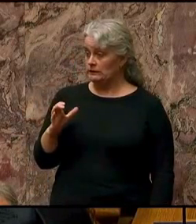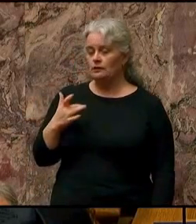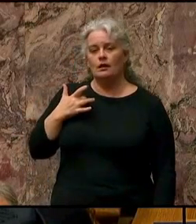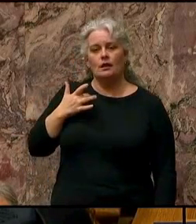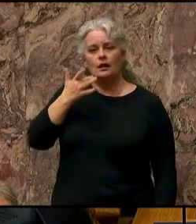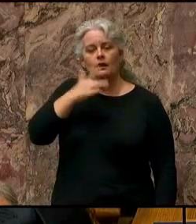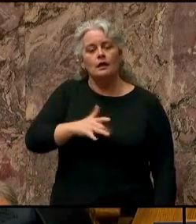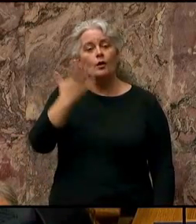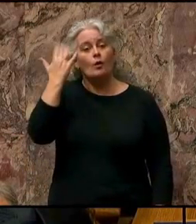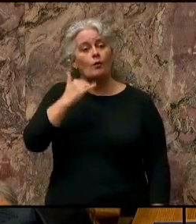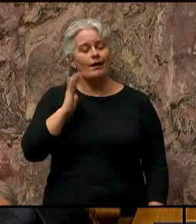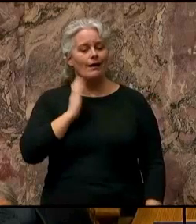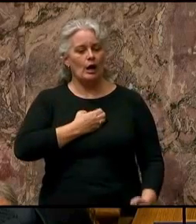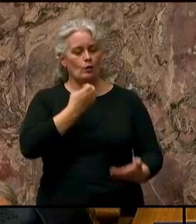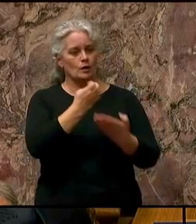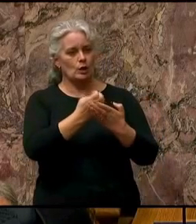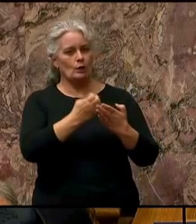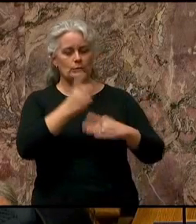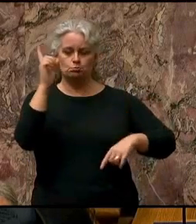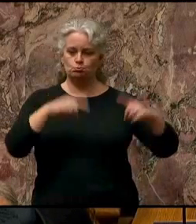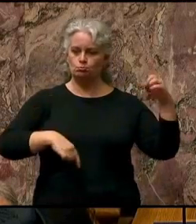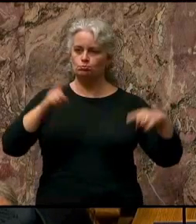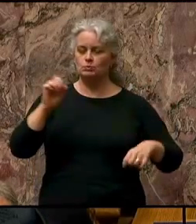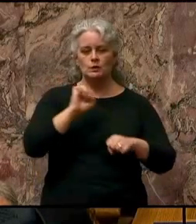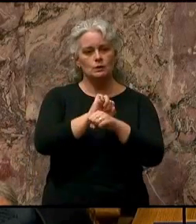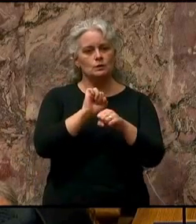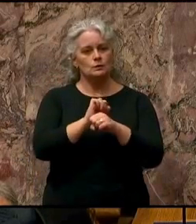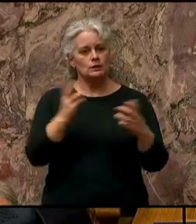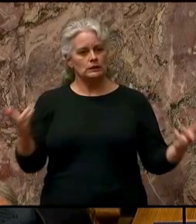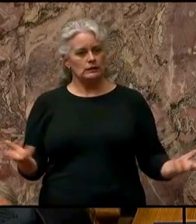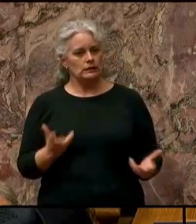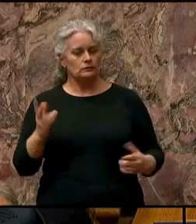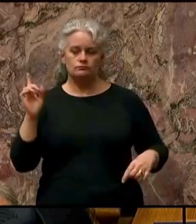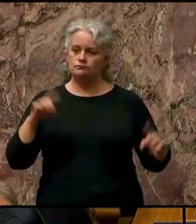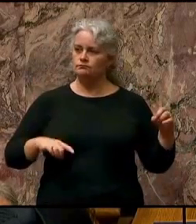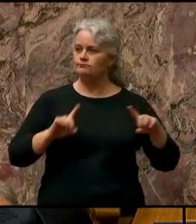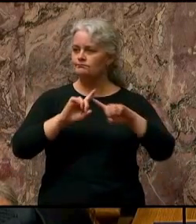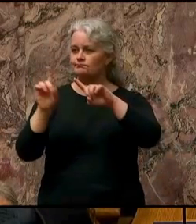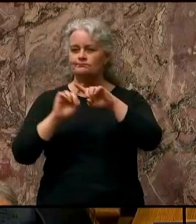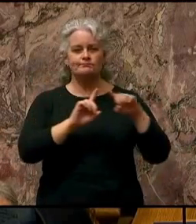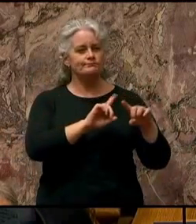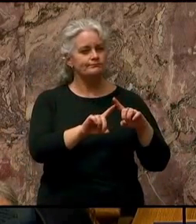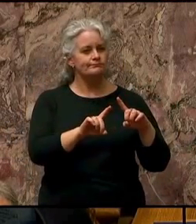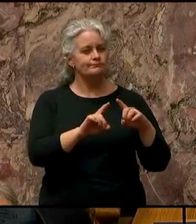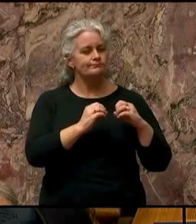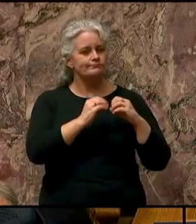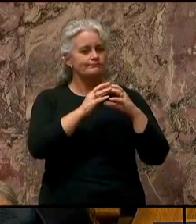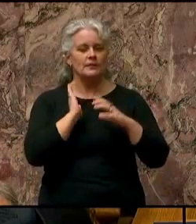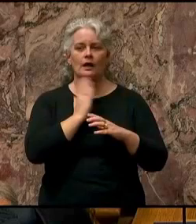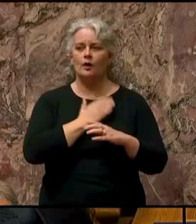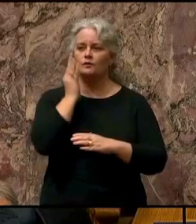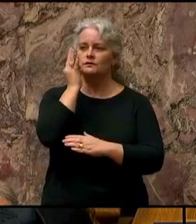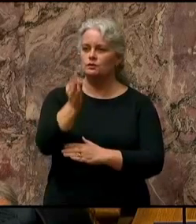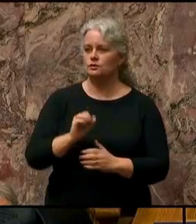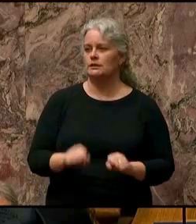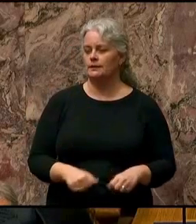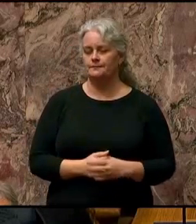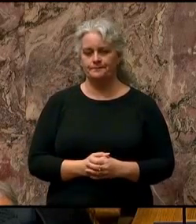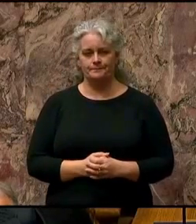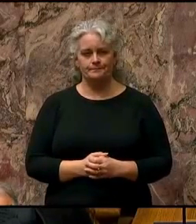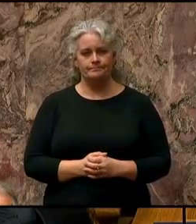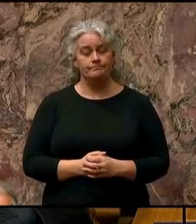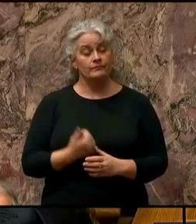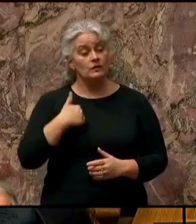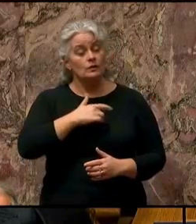have a diverse economy and the people working in diverse sectors to build our future. We are